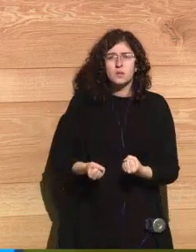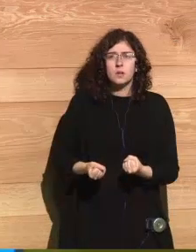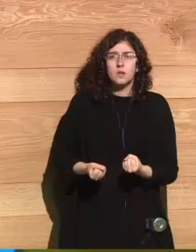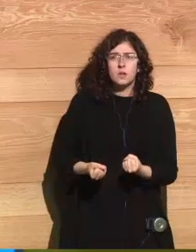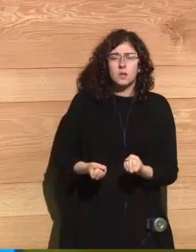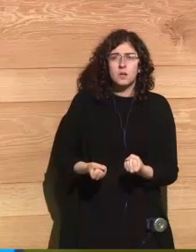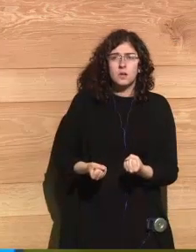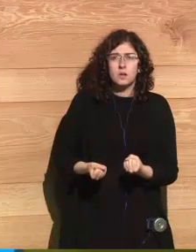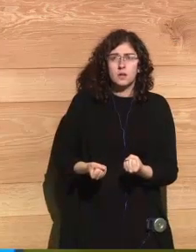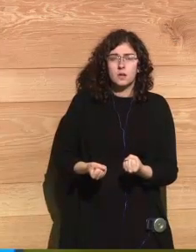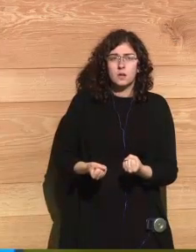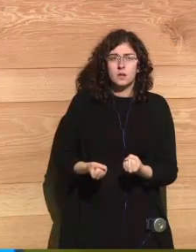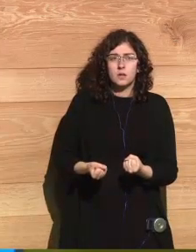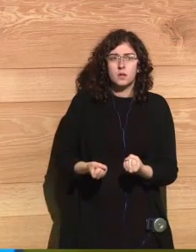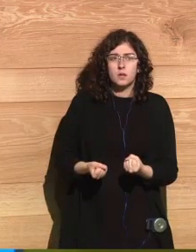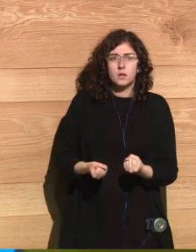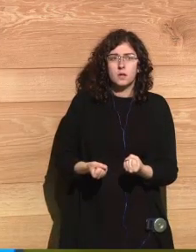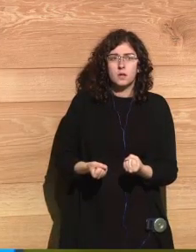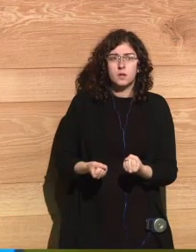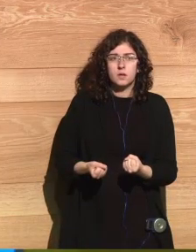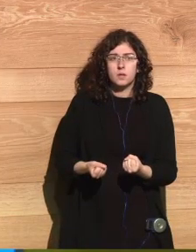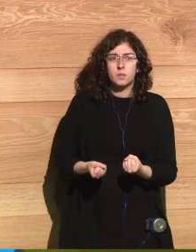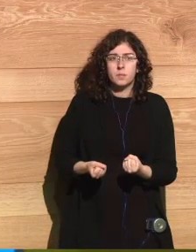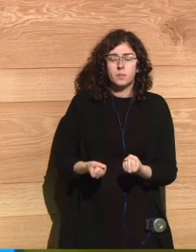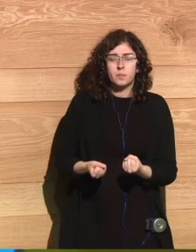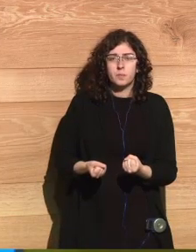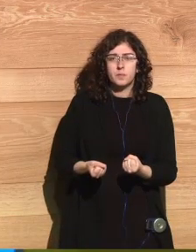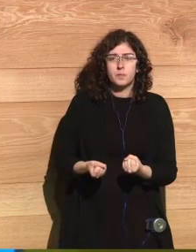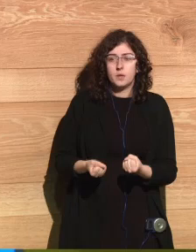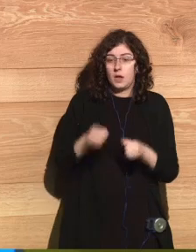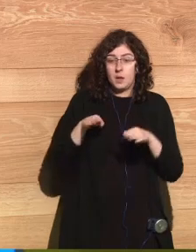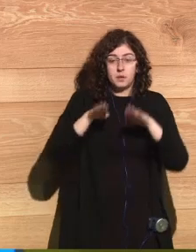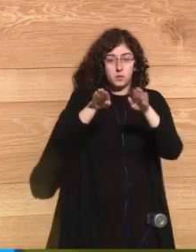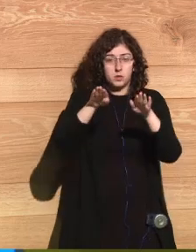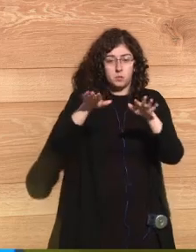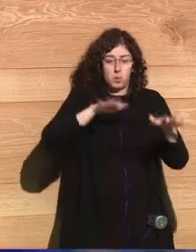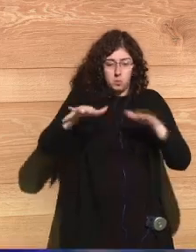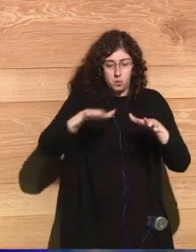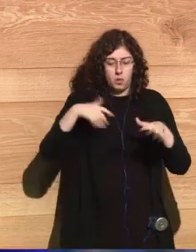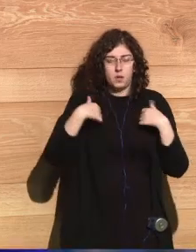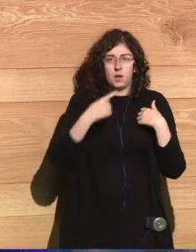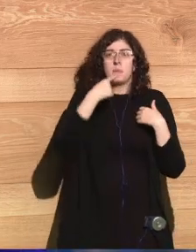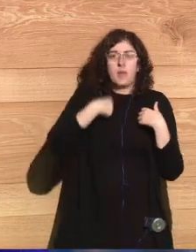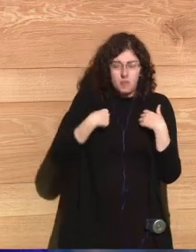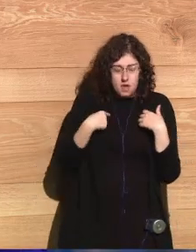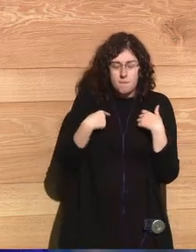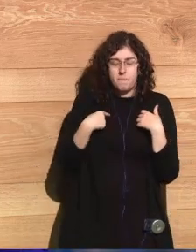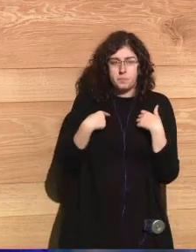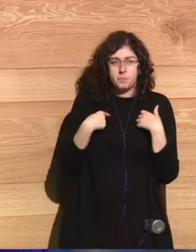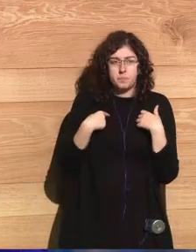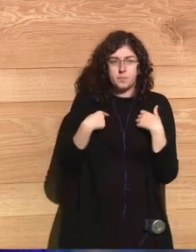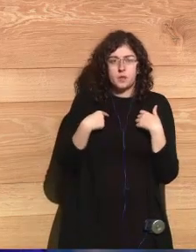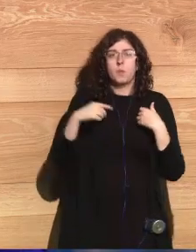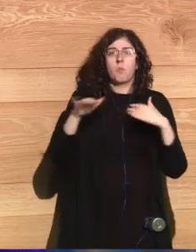don't give up. Don't give up. Keep moving. Keep pushing. Keep kicking. You see the sun ray coming